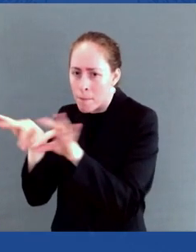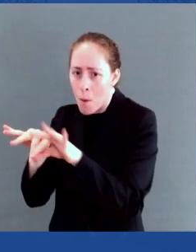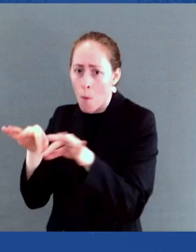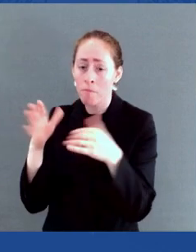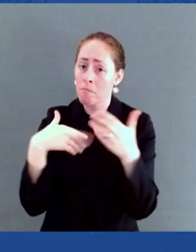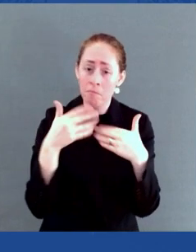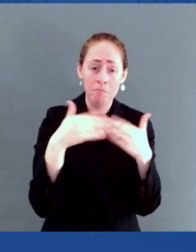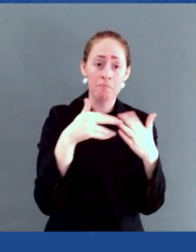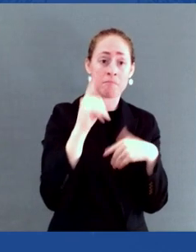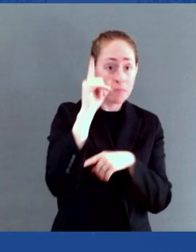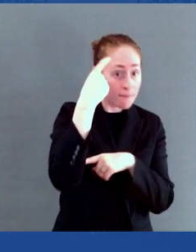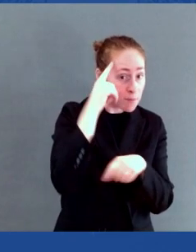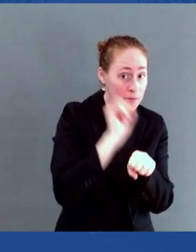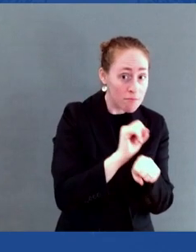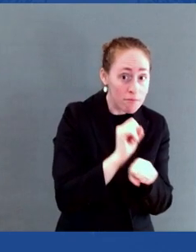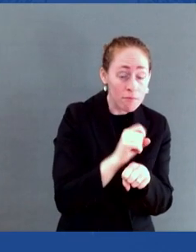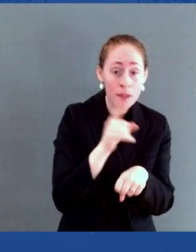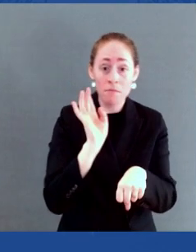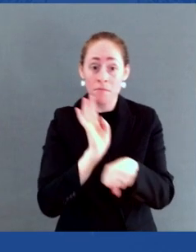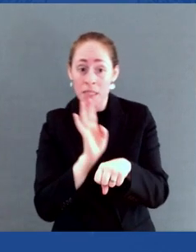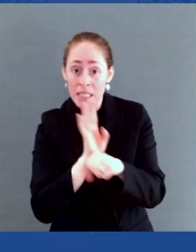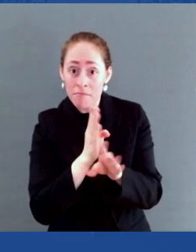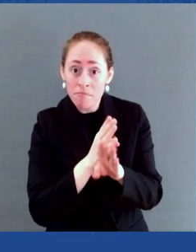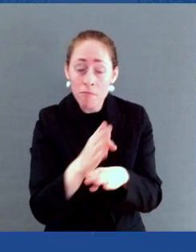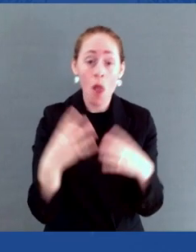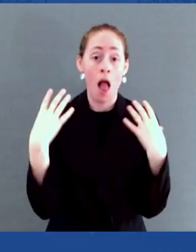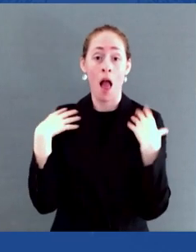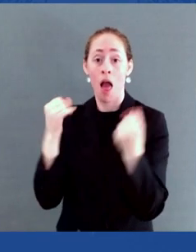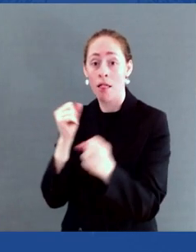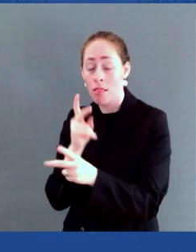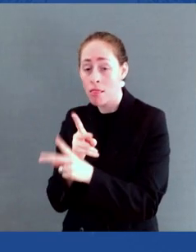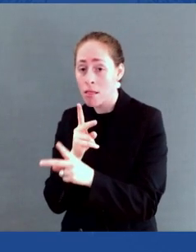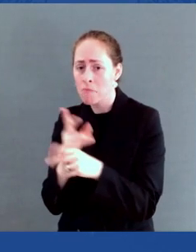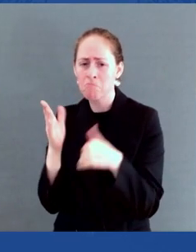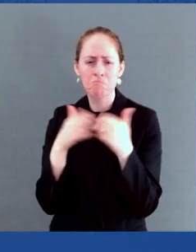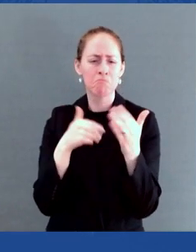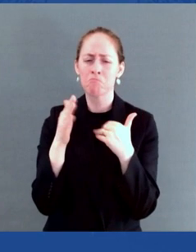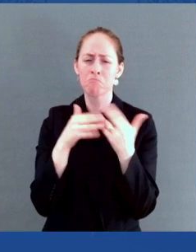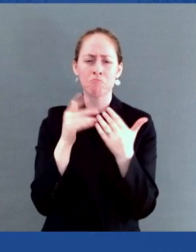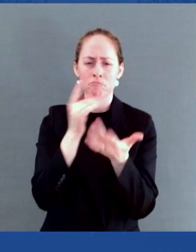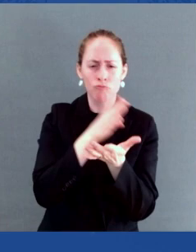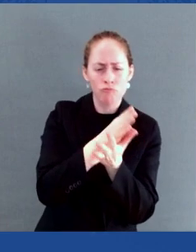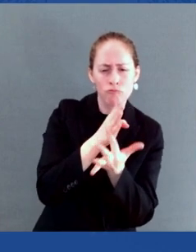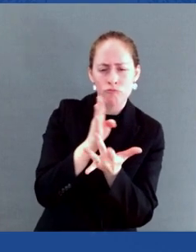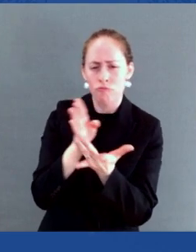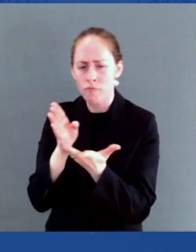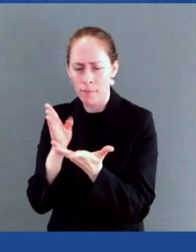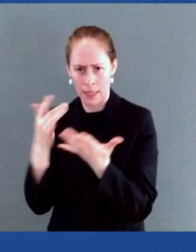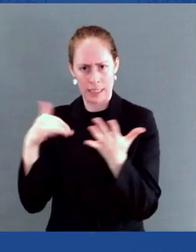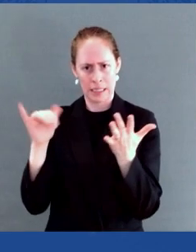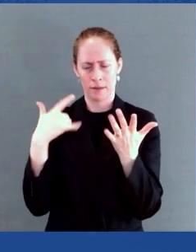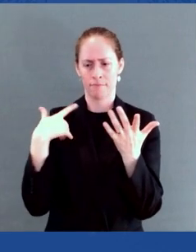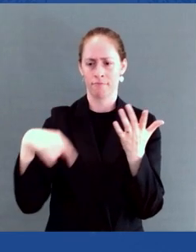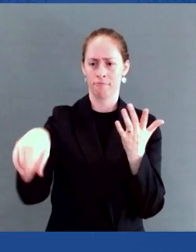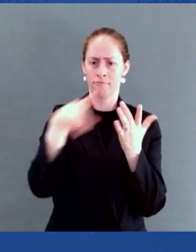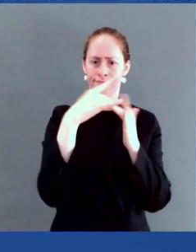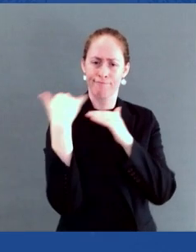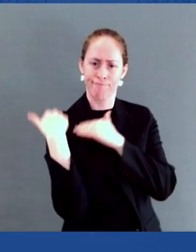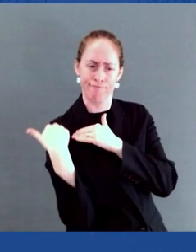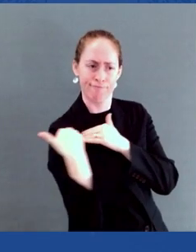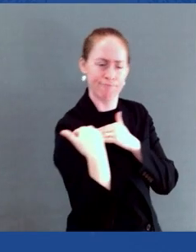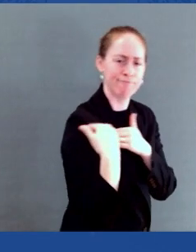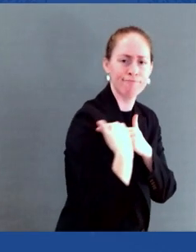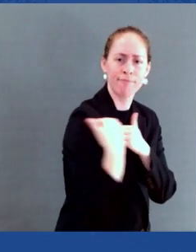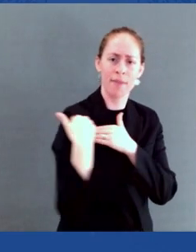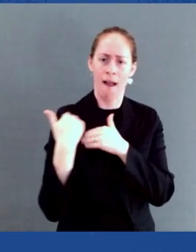It's on us. On World AIDS Day, we remember all those we've lost. The faces